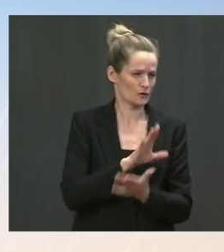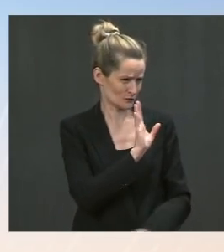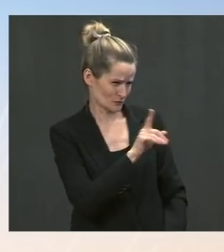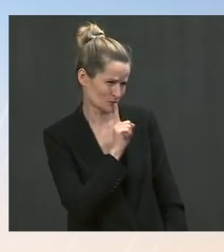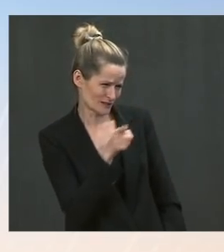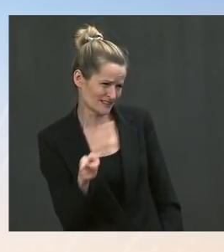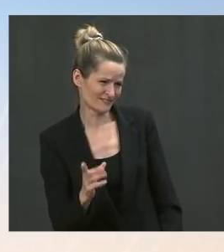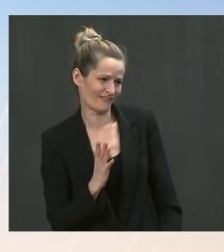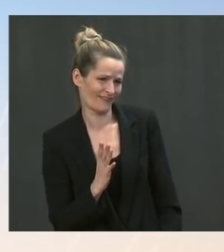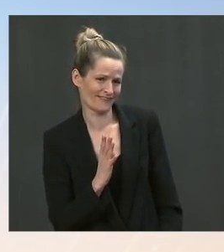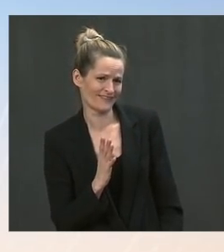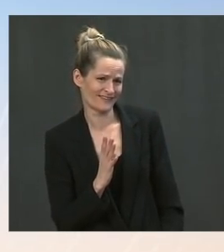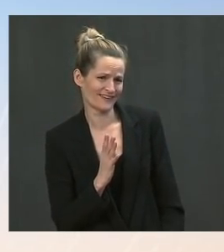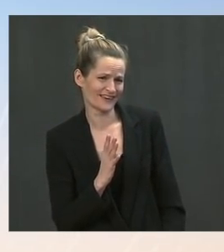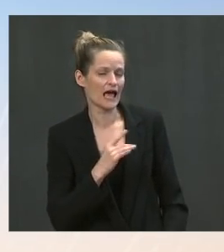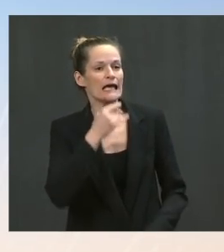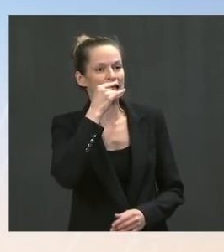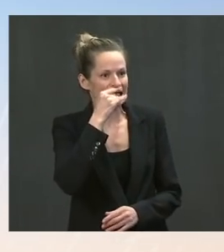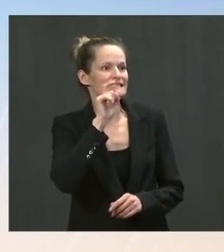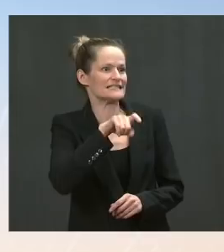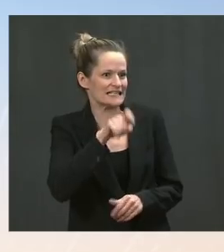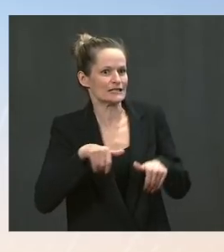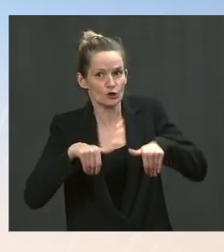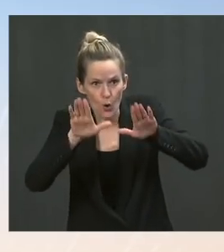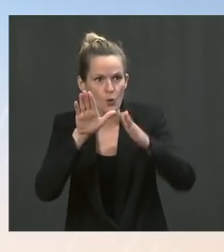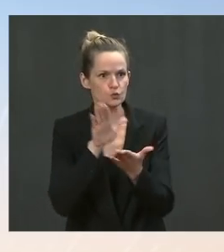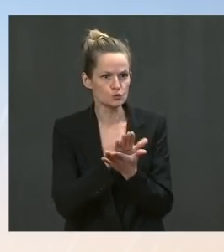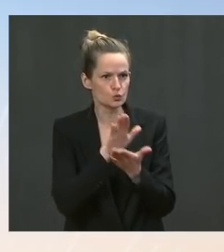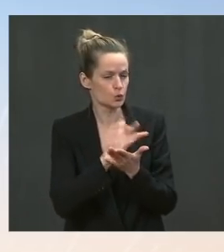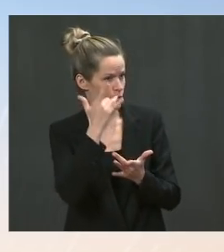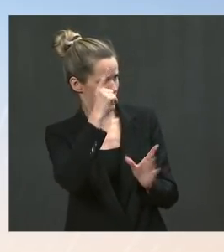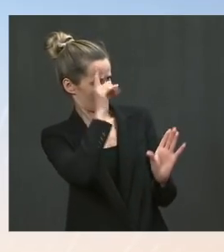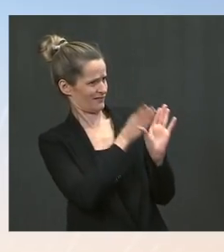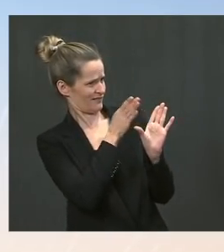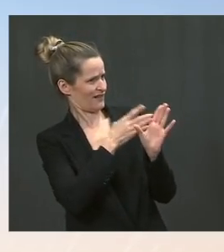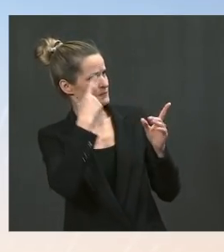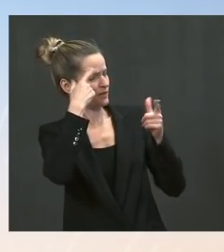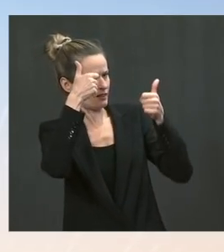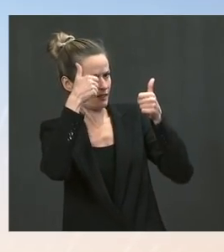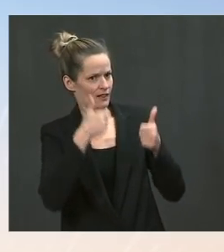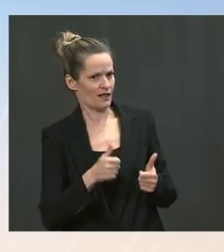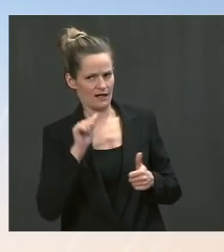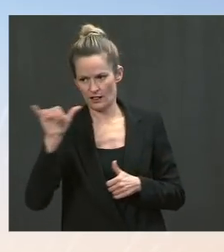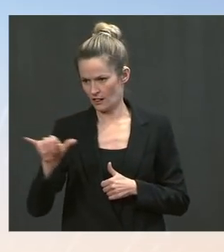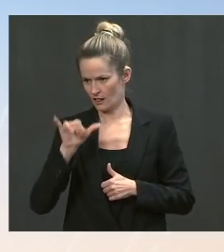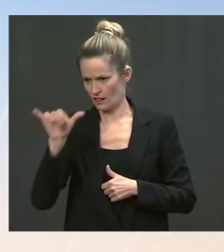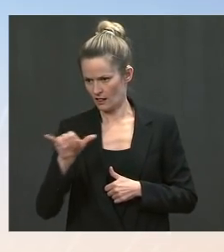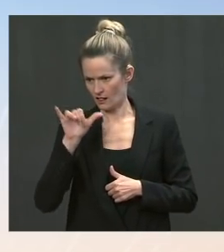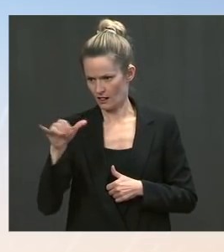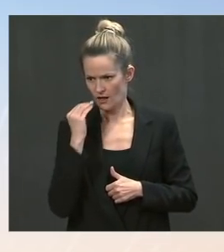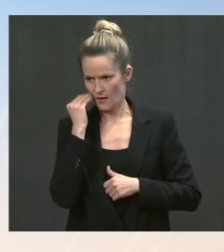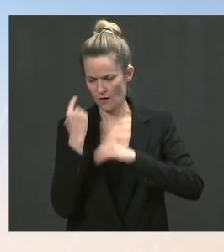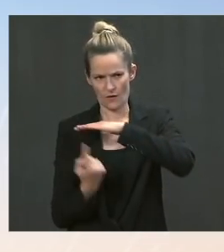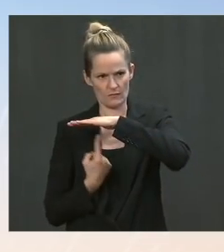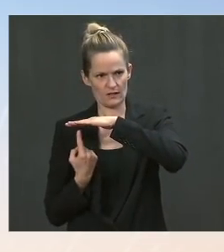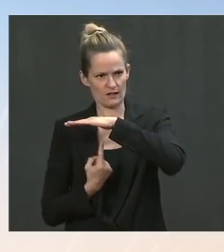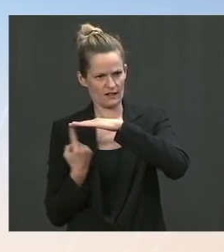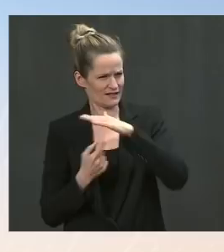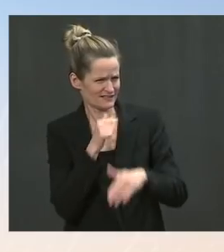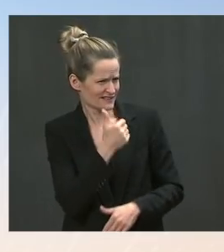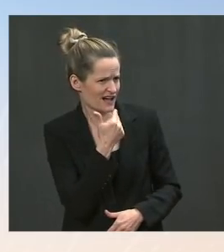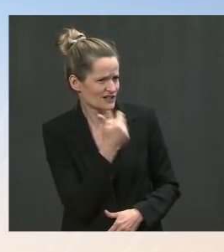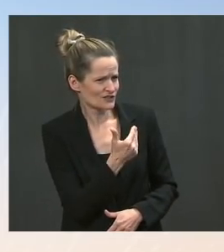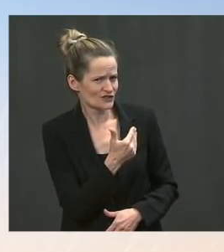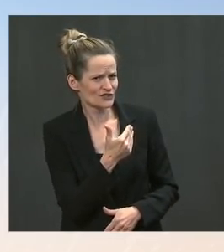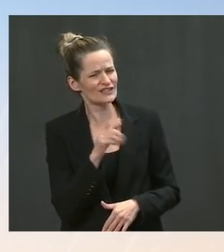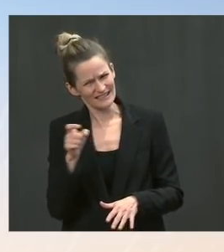kids need to be in school. We know there's a mental health impact of them not being in school and we should take the mitigation measures needed in order for